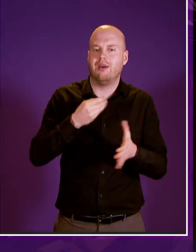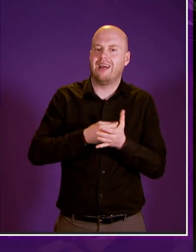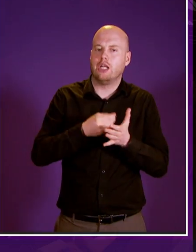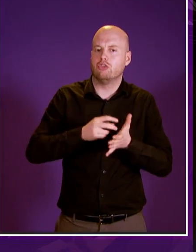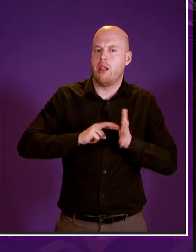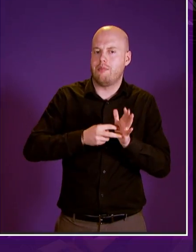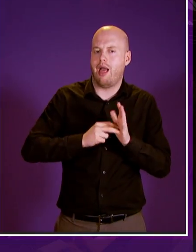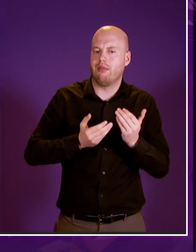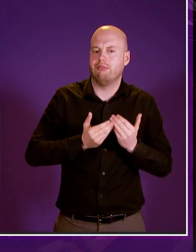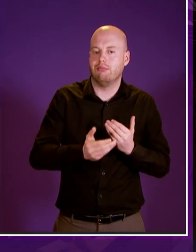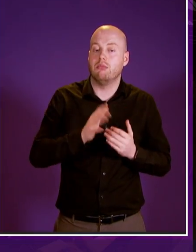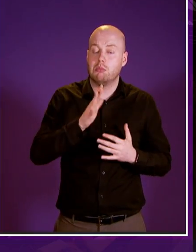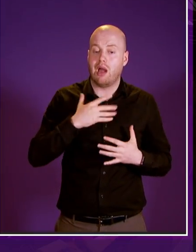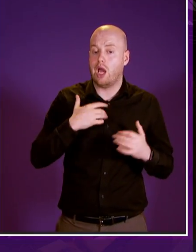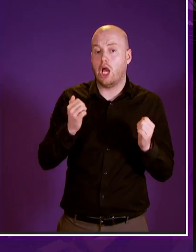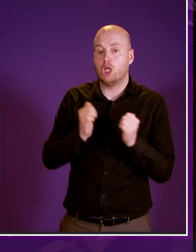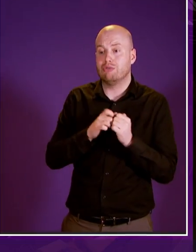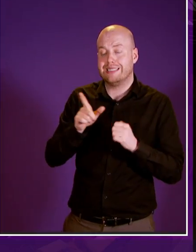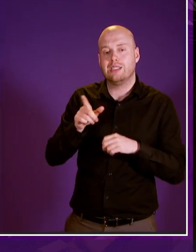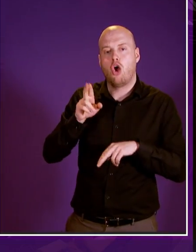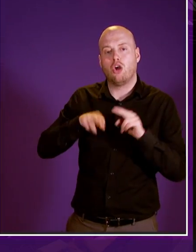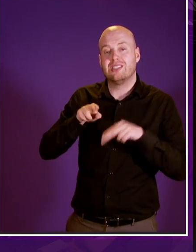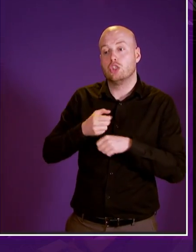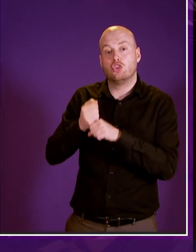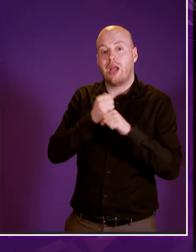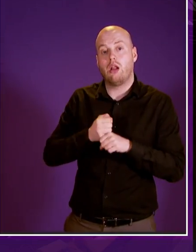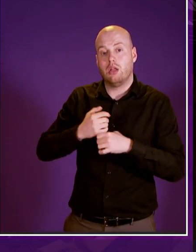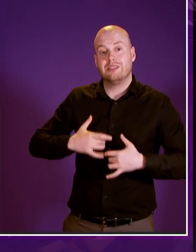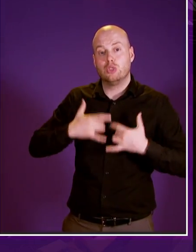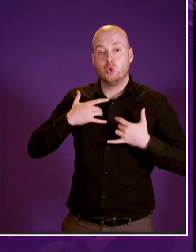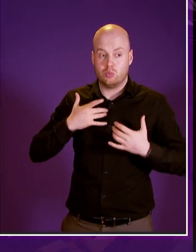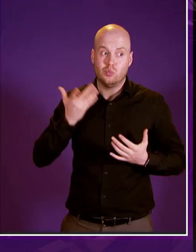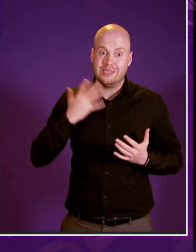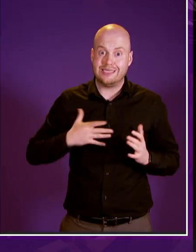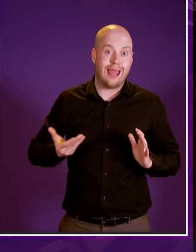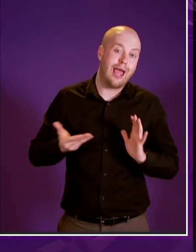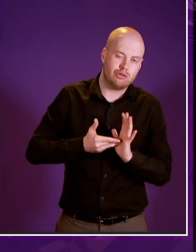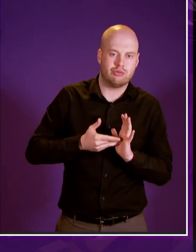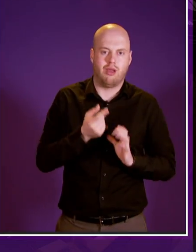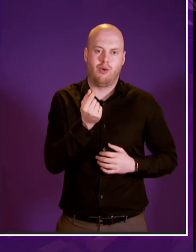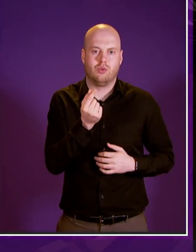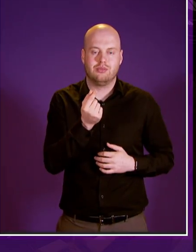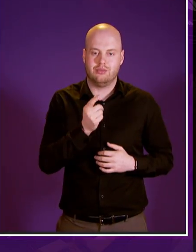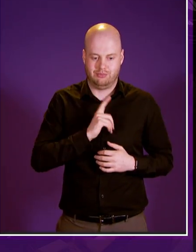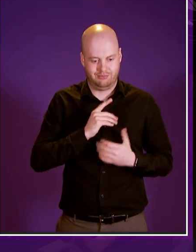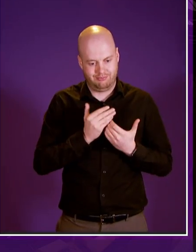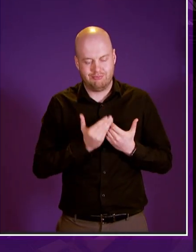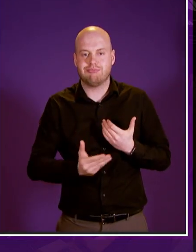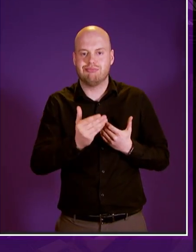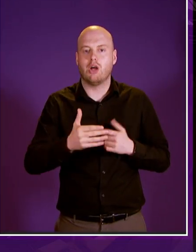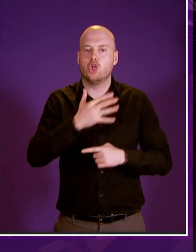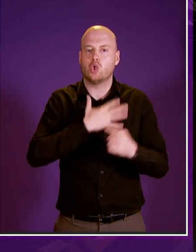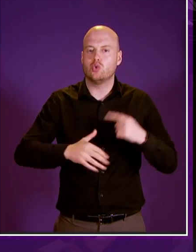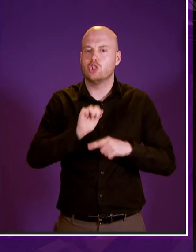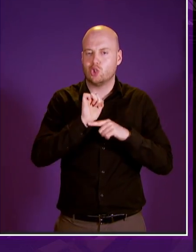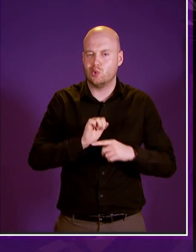agree with the auditor general's opinion that more detailed estimate of costs are required as the social security system develops particularly